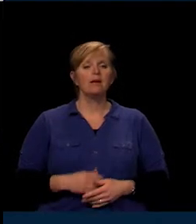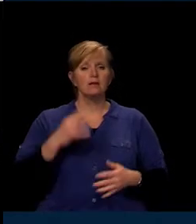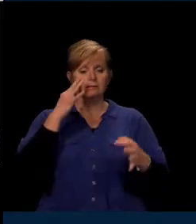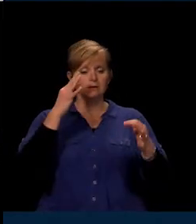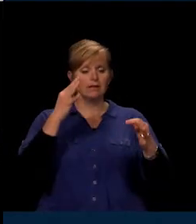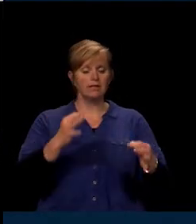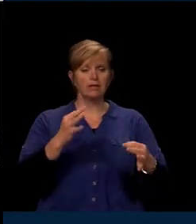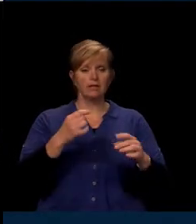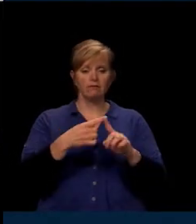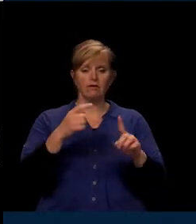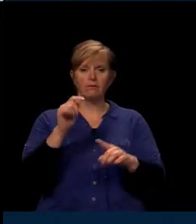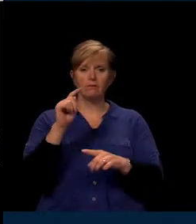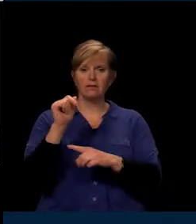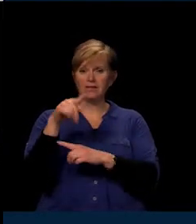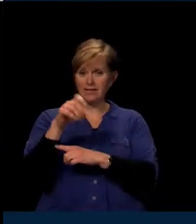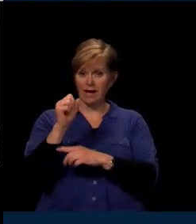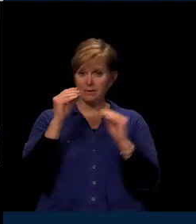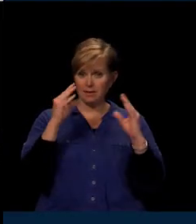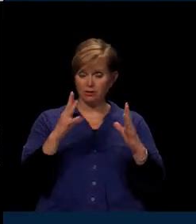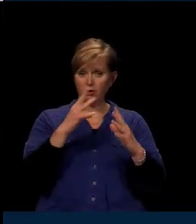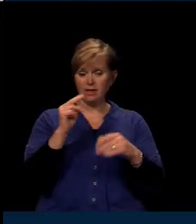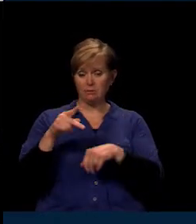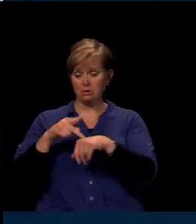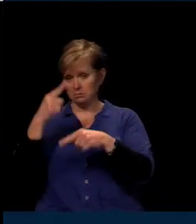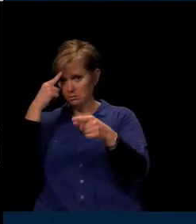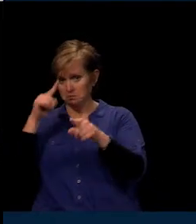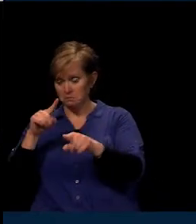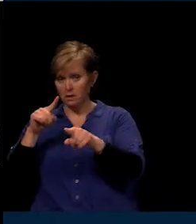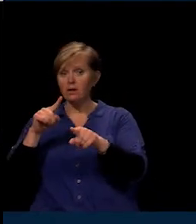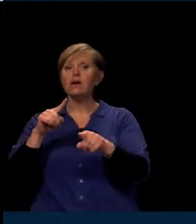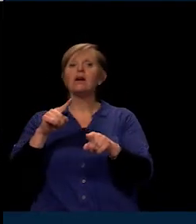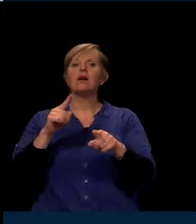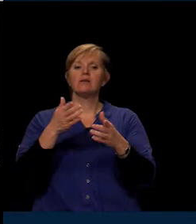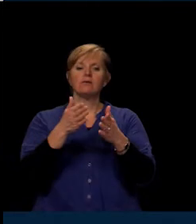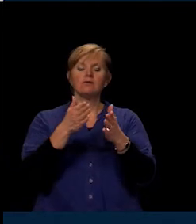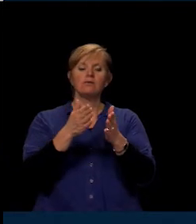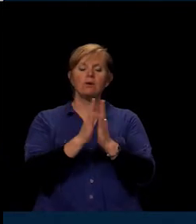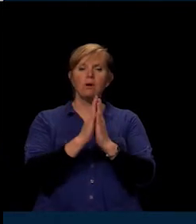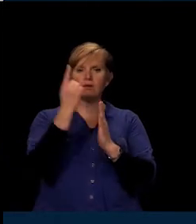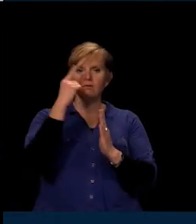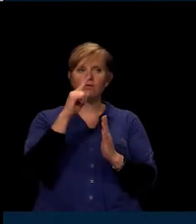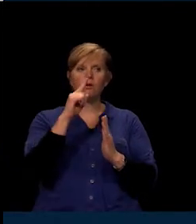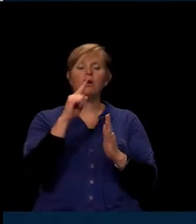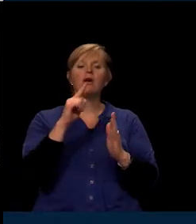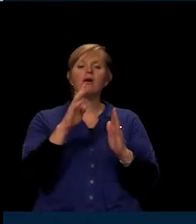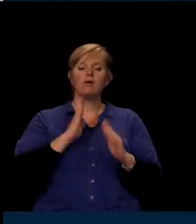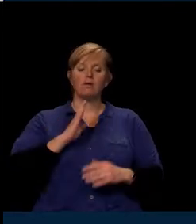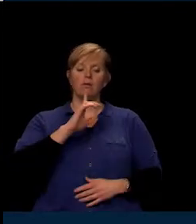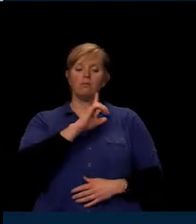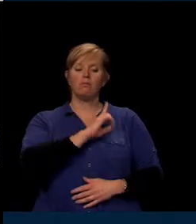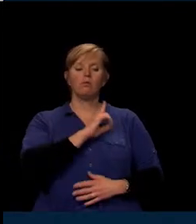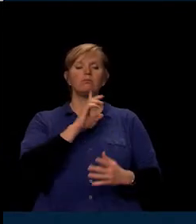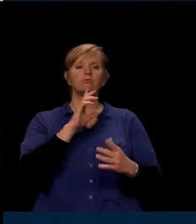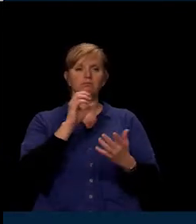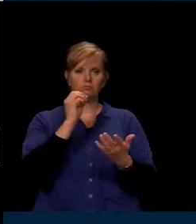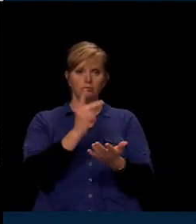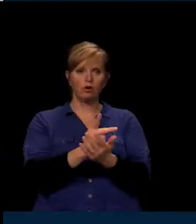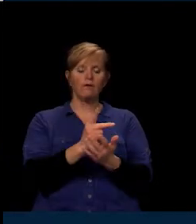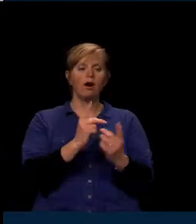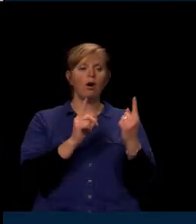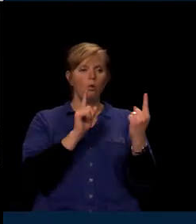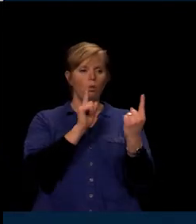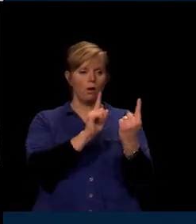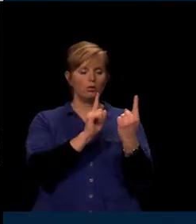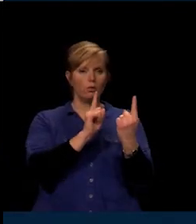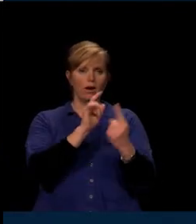of the TAPS teachers agreed upon by middle school principals is the request for the board to approve a one-to-one iPad deployment at